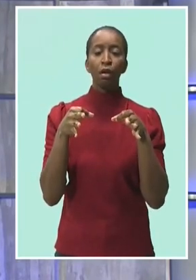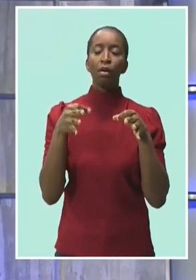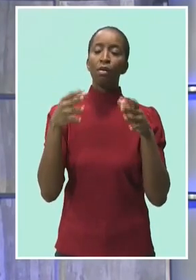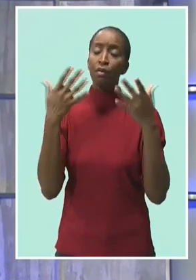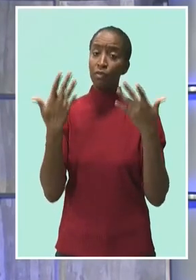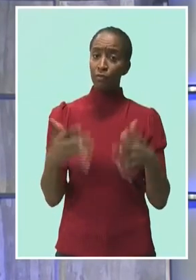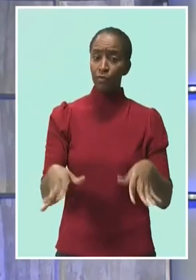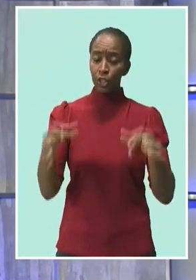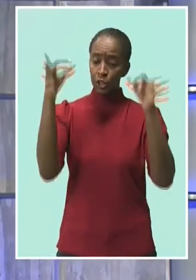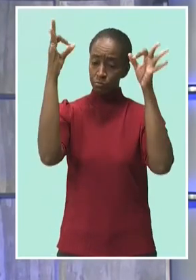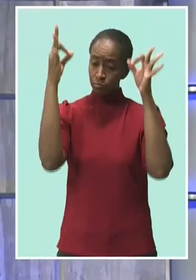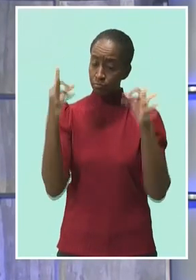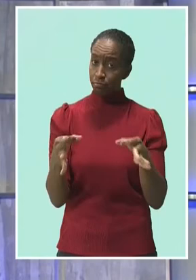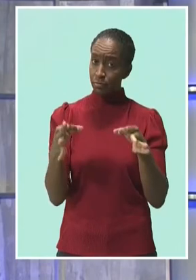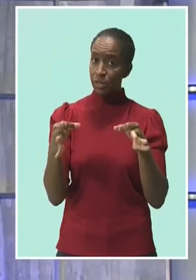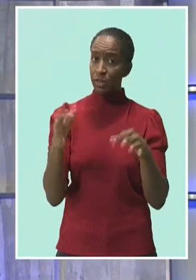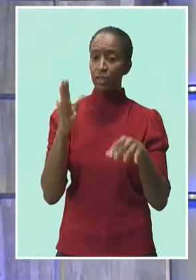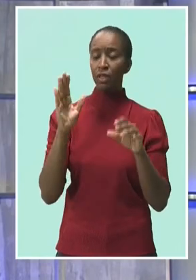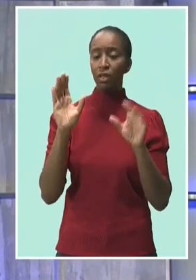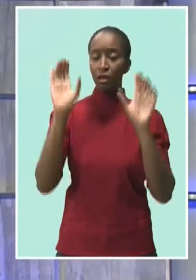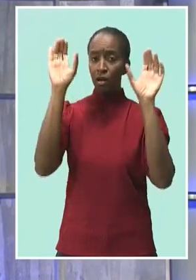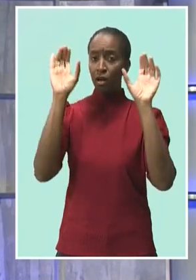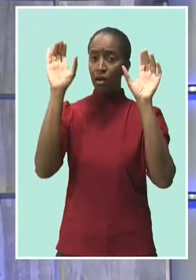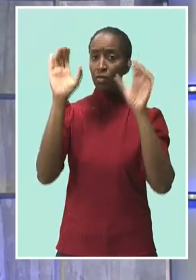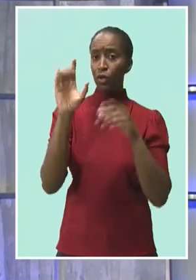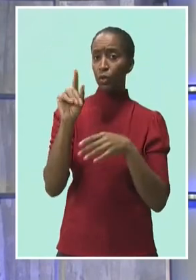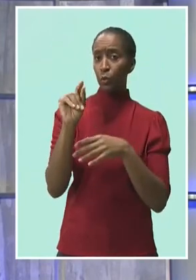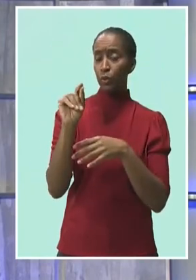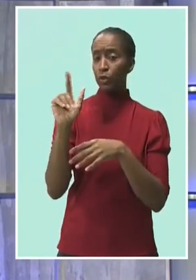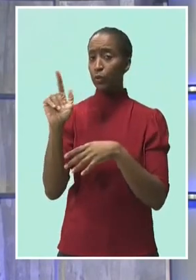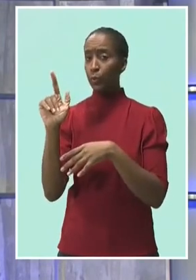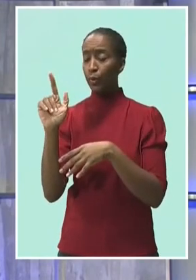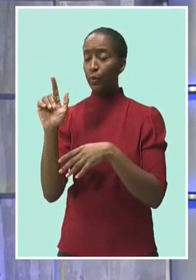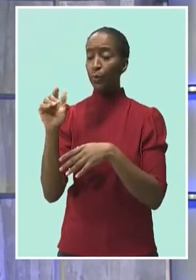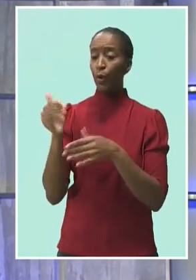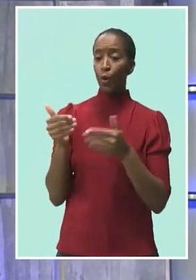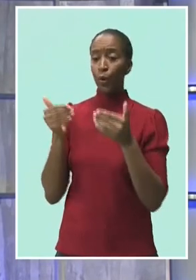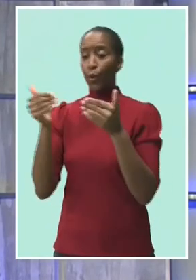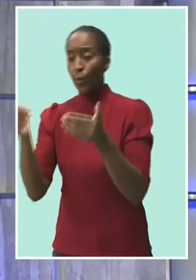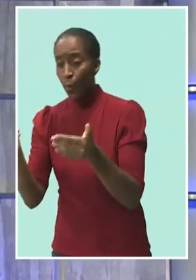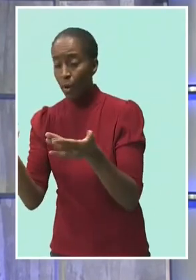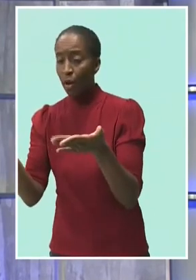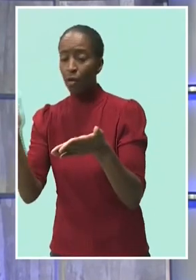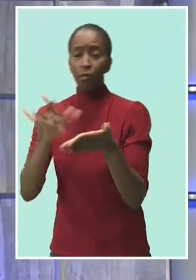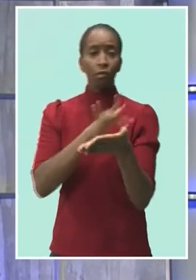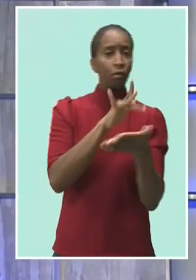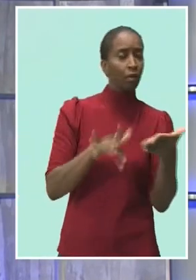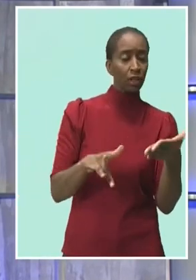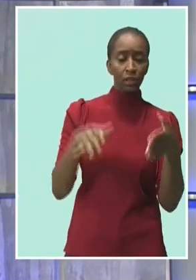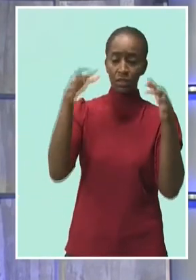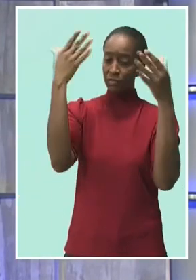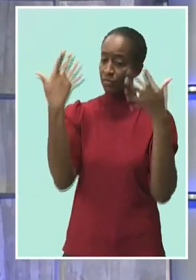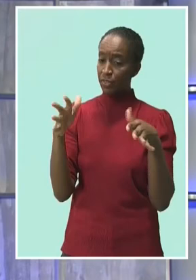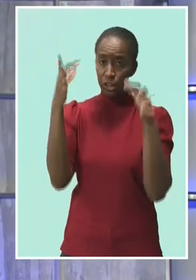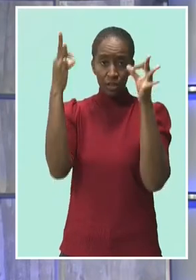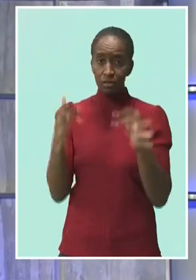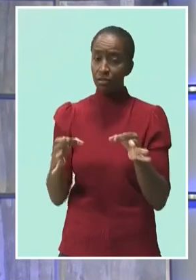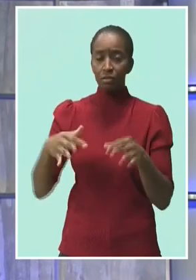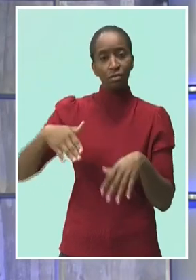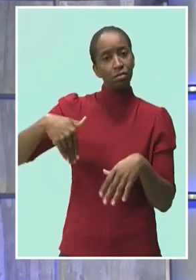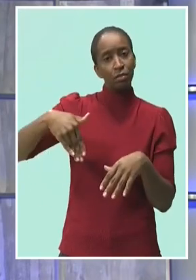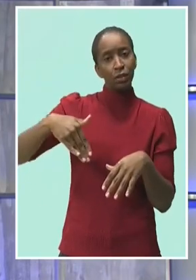hosting Carnival 2021. The minister says the decision to host Carnival next year will be based on many factors.